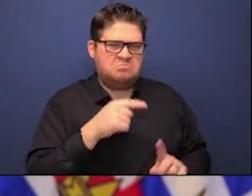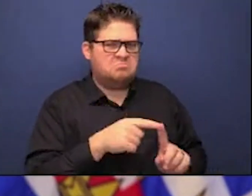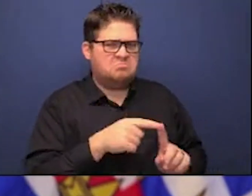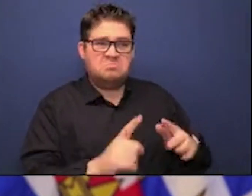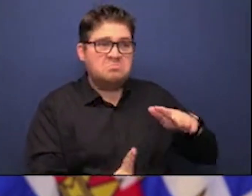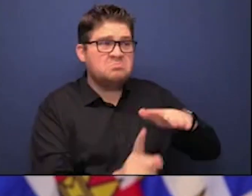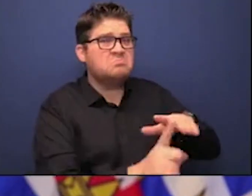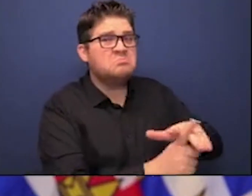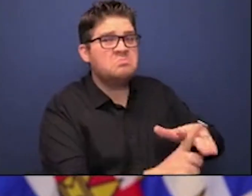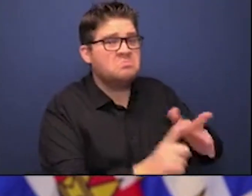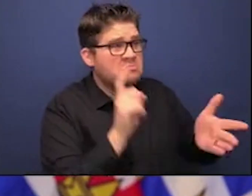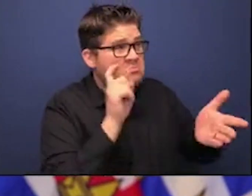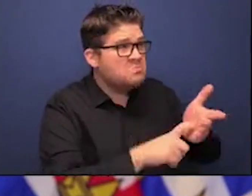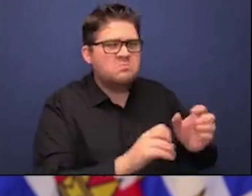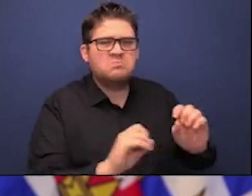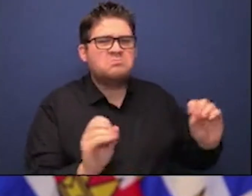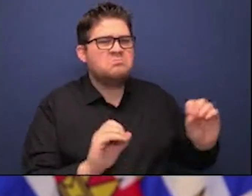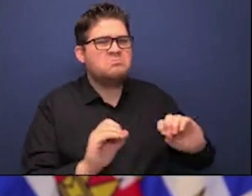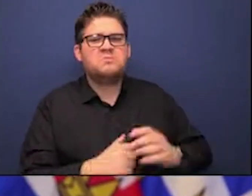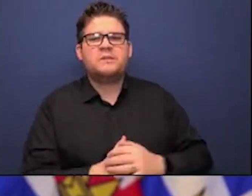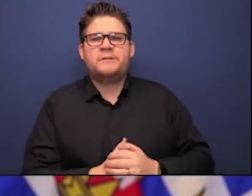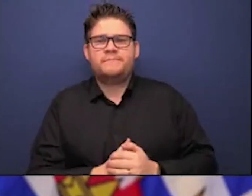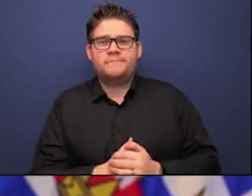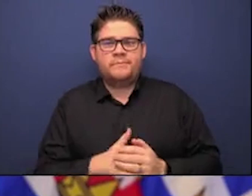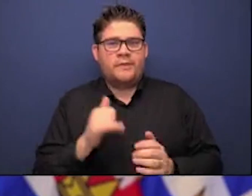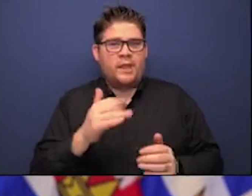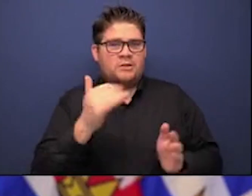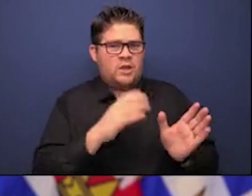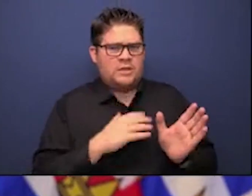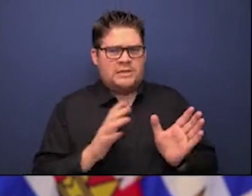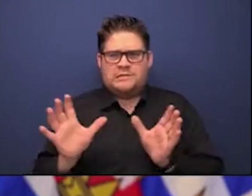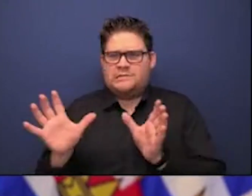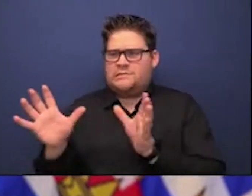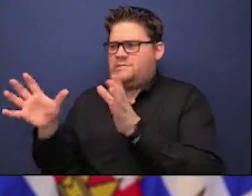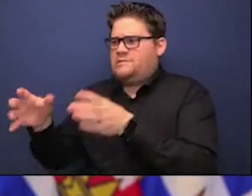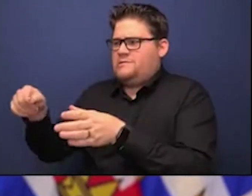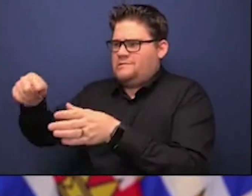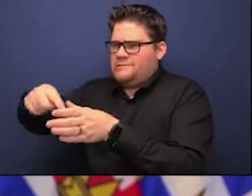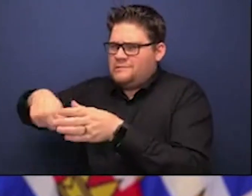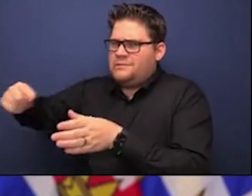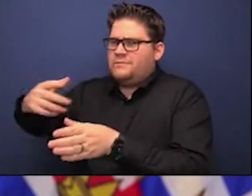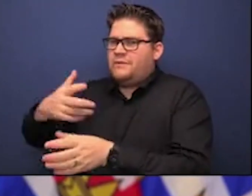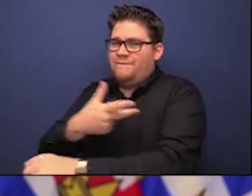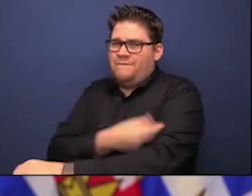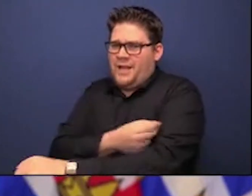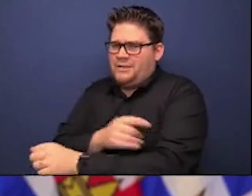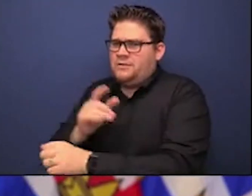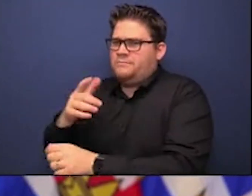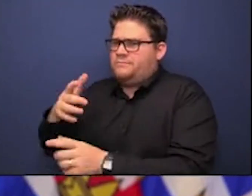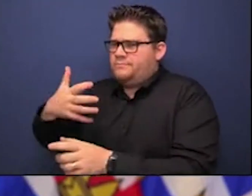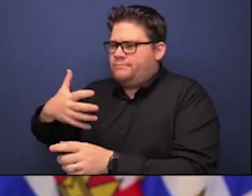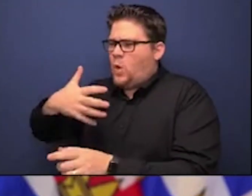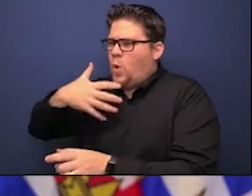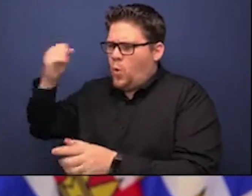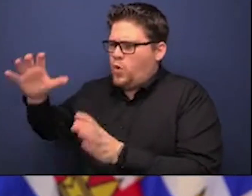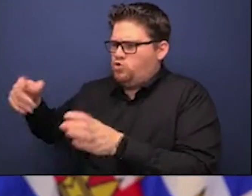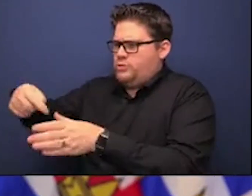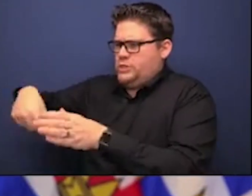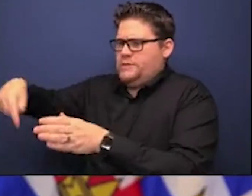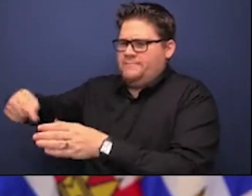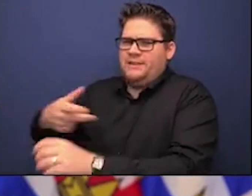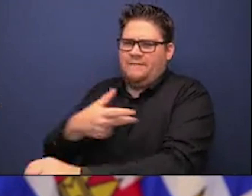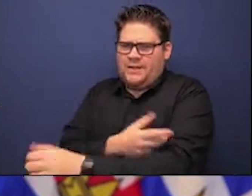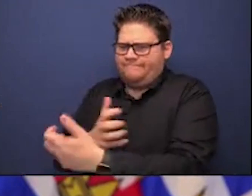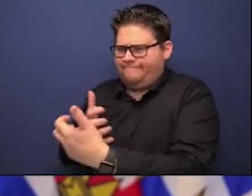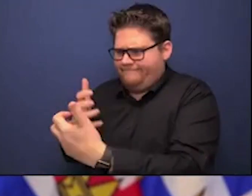is why the vaccine development has been focused on adults and particularly older adults. Having said that, the Moderna vaccine